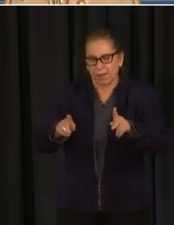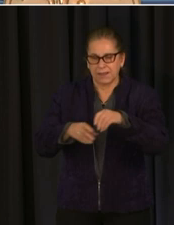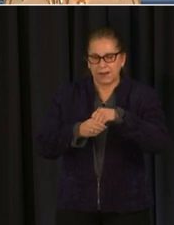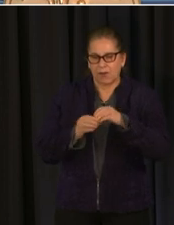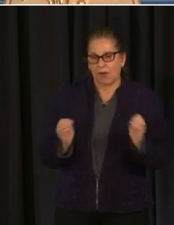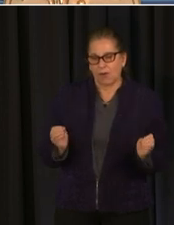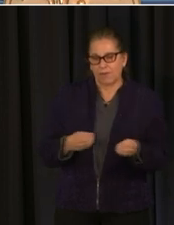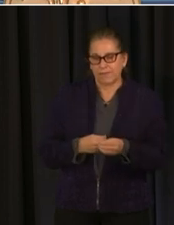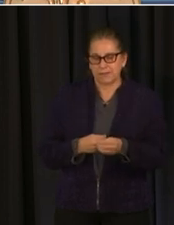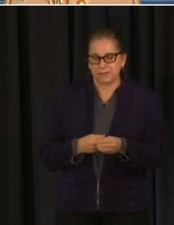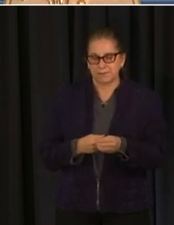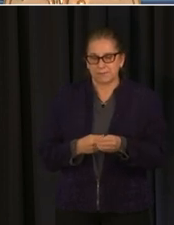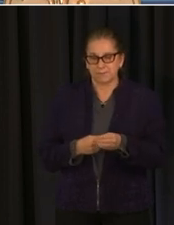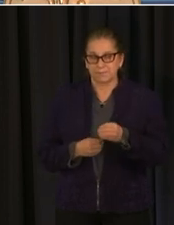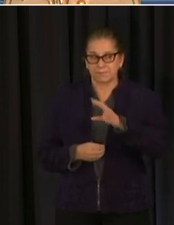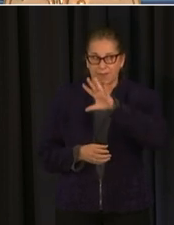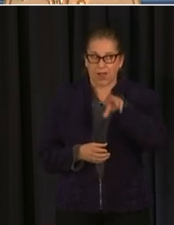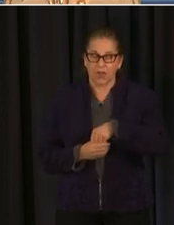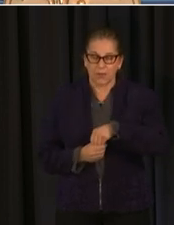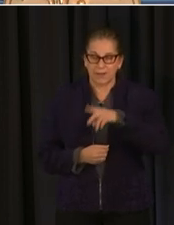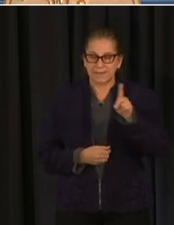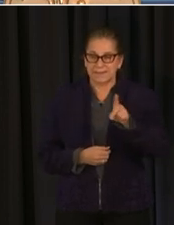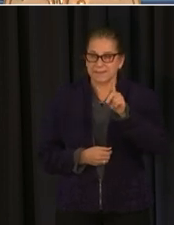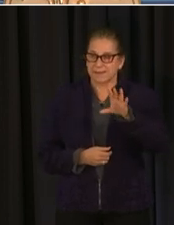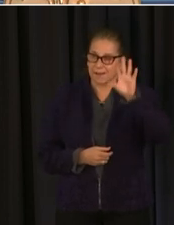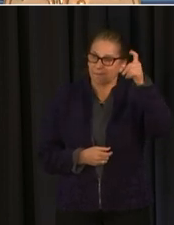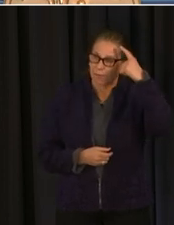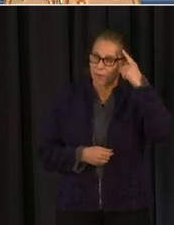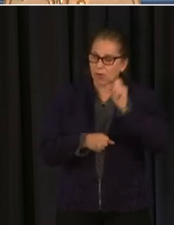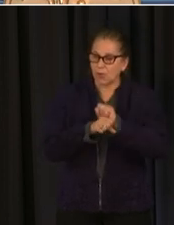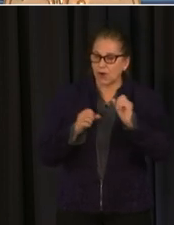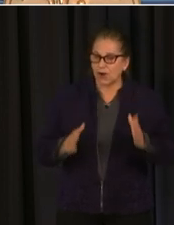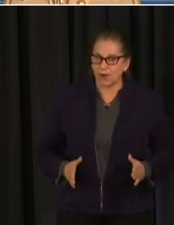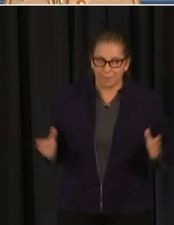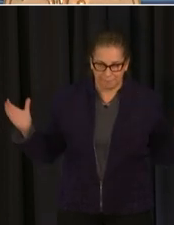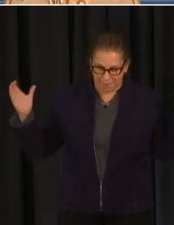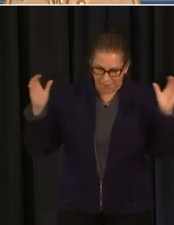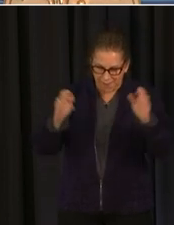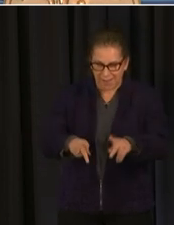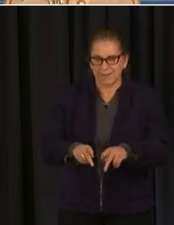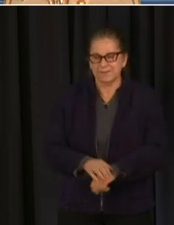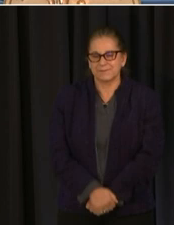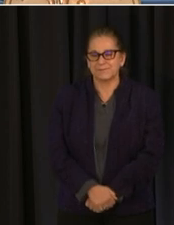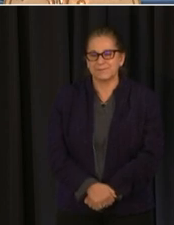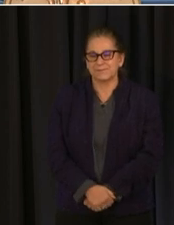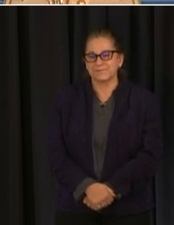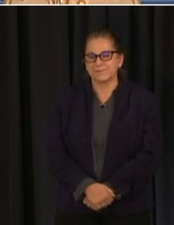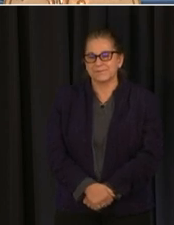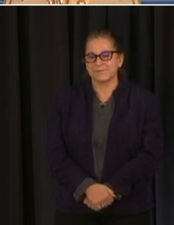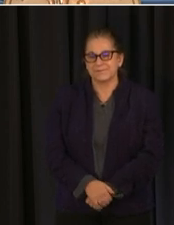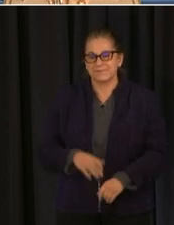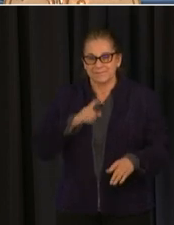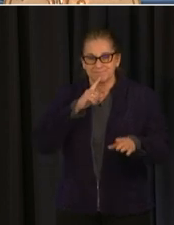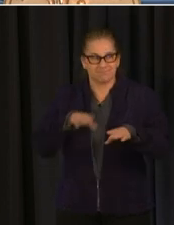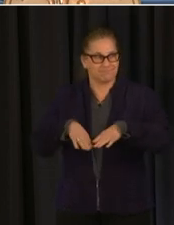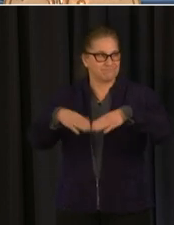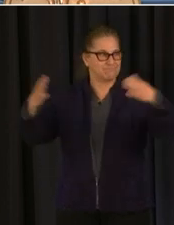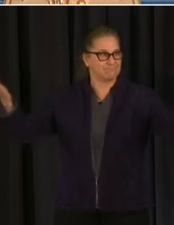uh dc government workers as well so we just want to give you a kind of broad stroke um